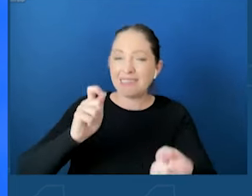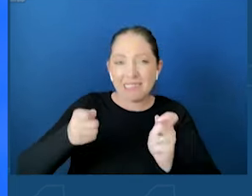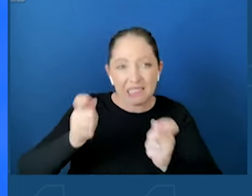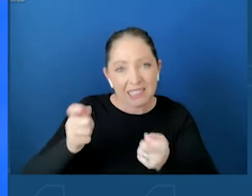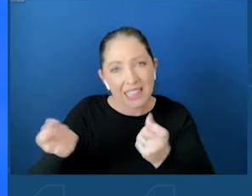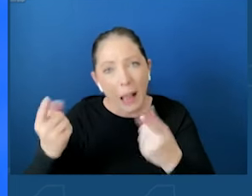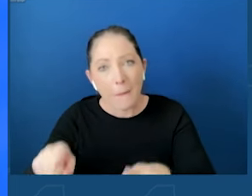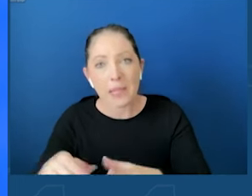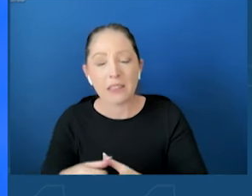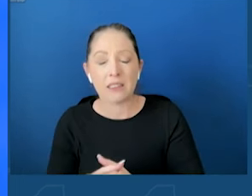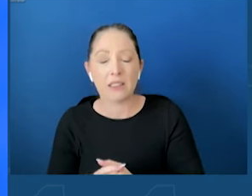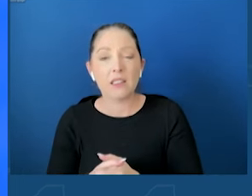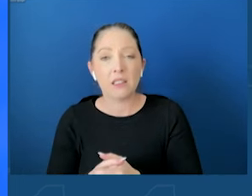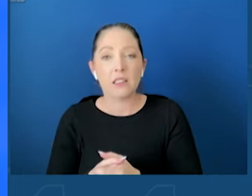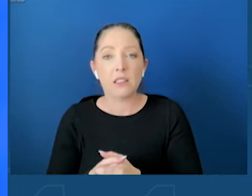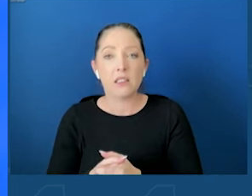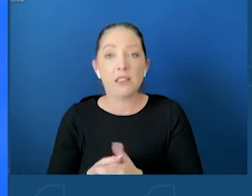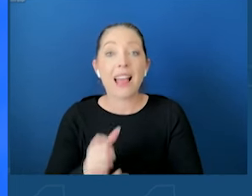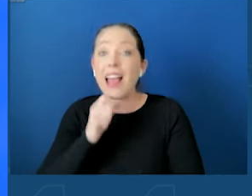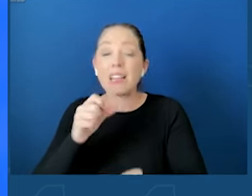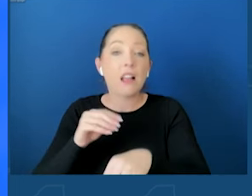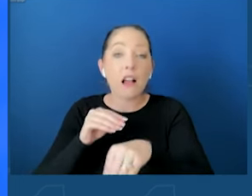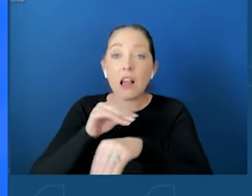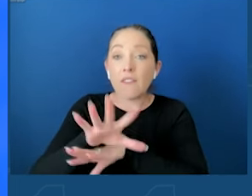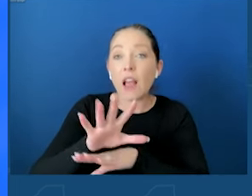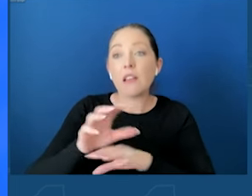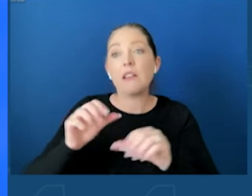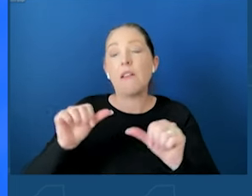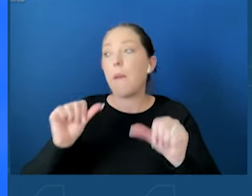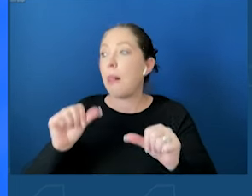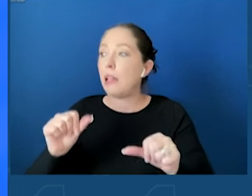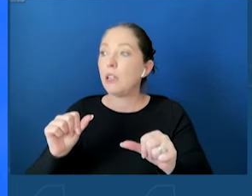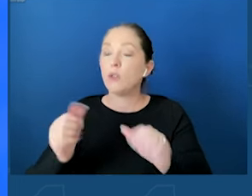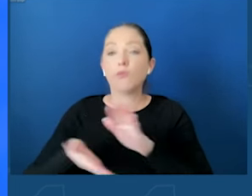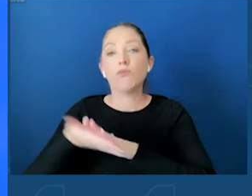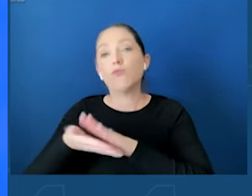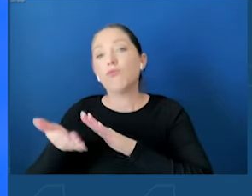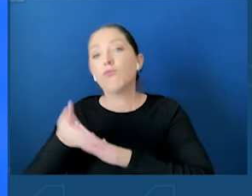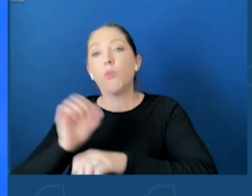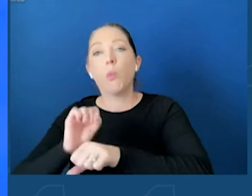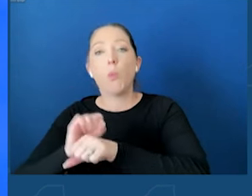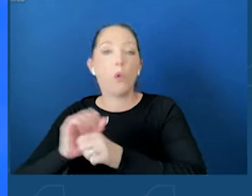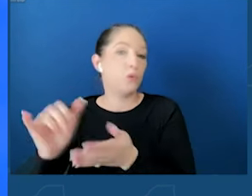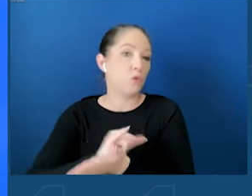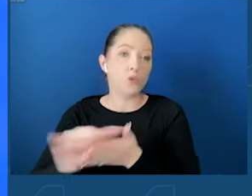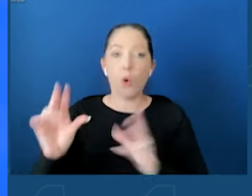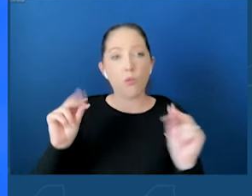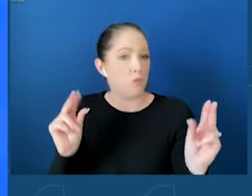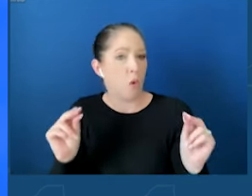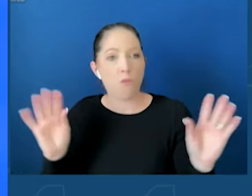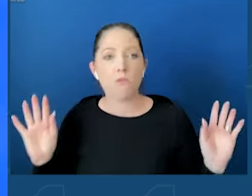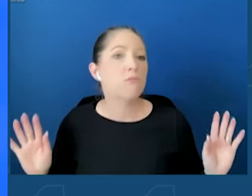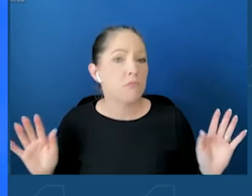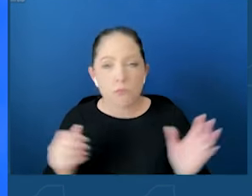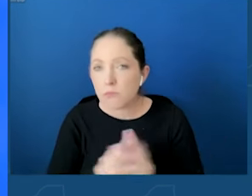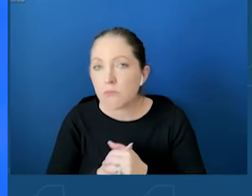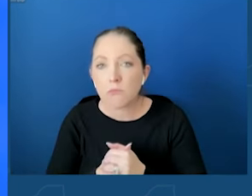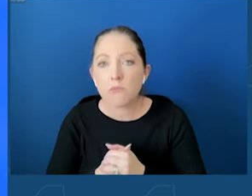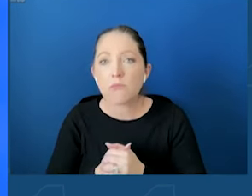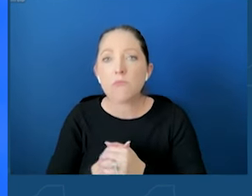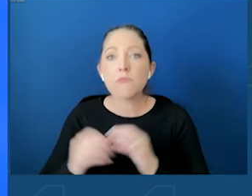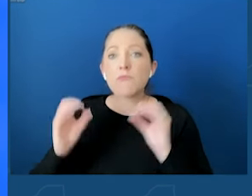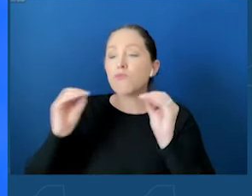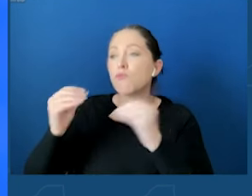have no effect on ability to operate in New York. They'll have no restrictions on the